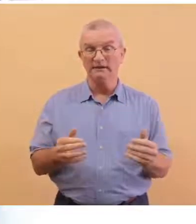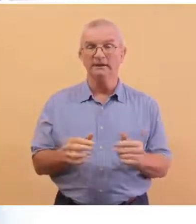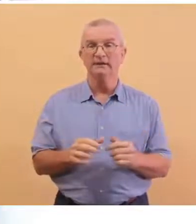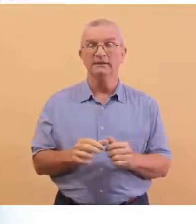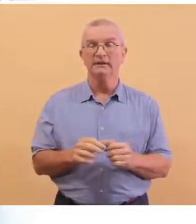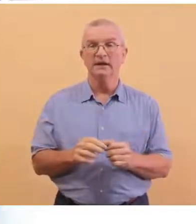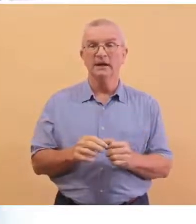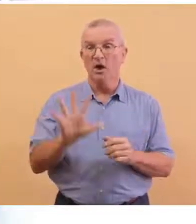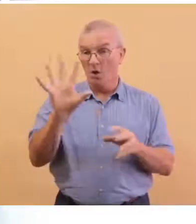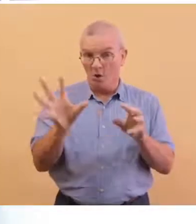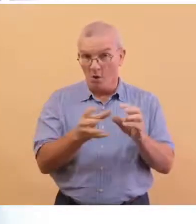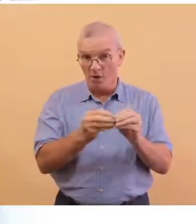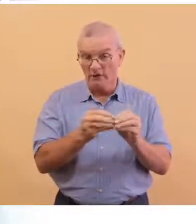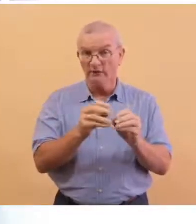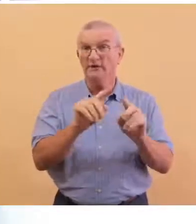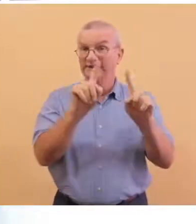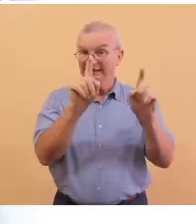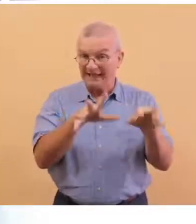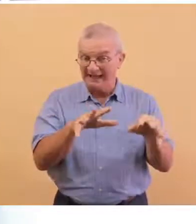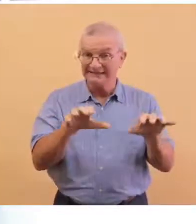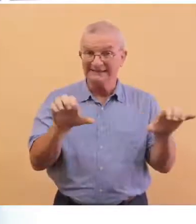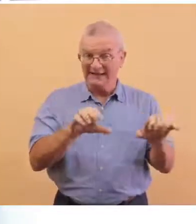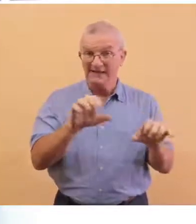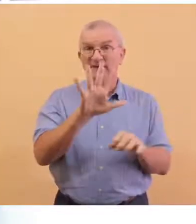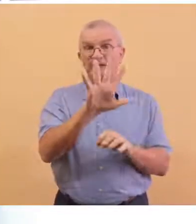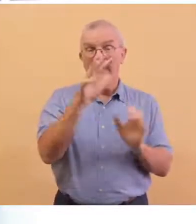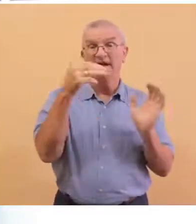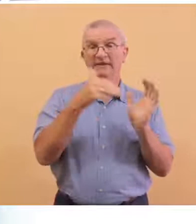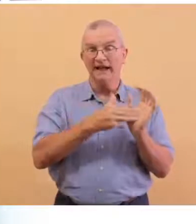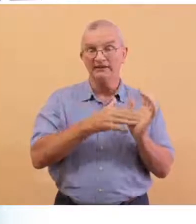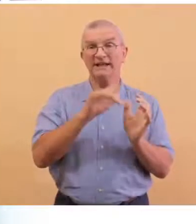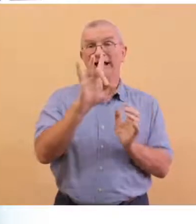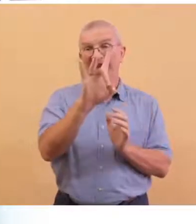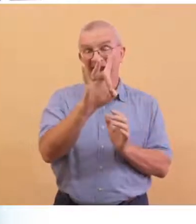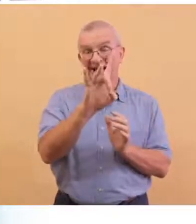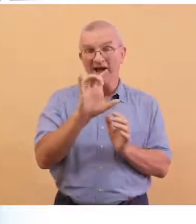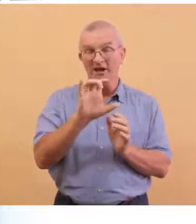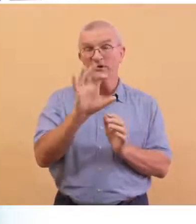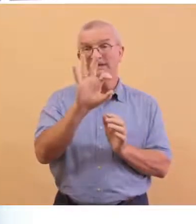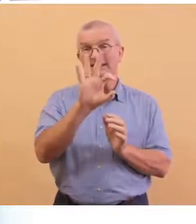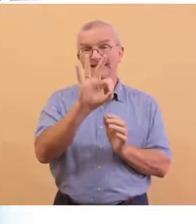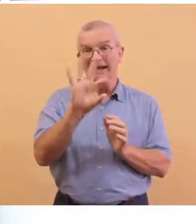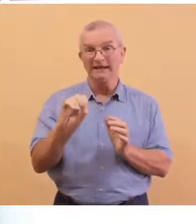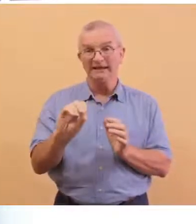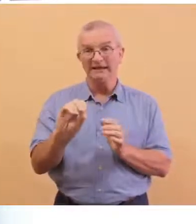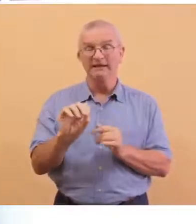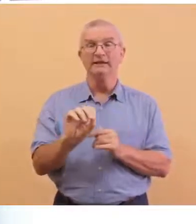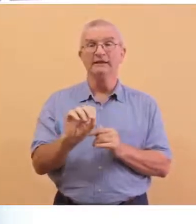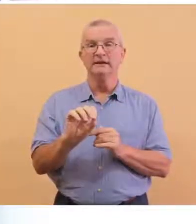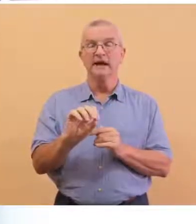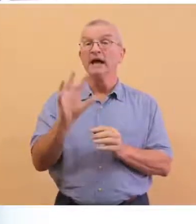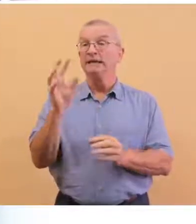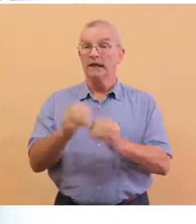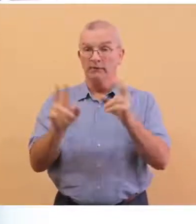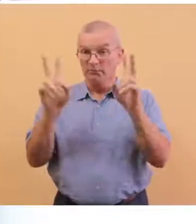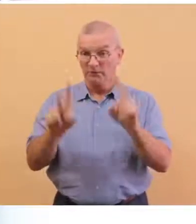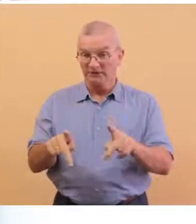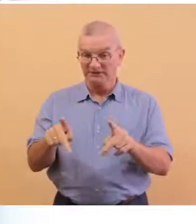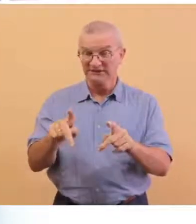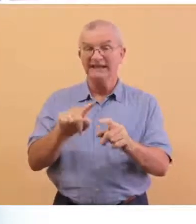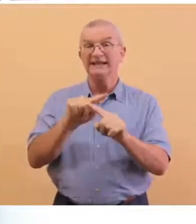The total number of tests done is 5,890. The number of persons